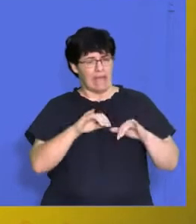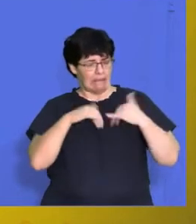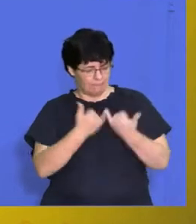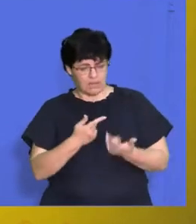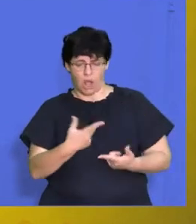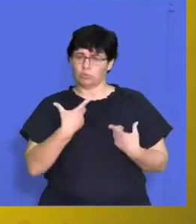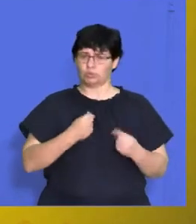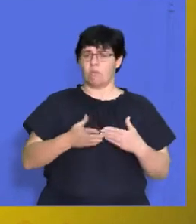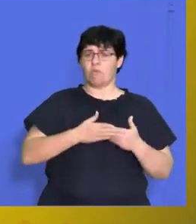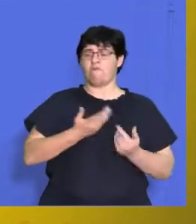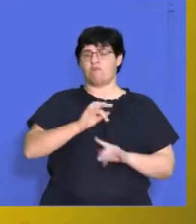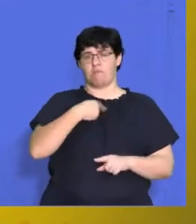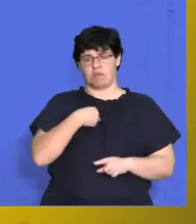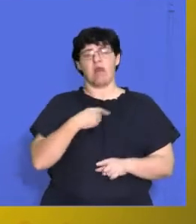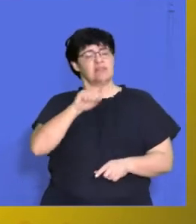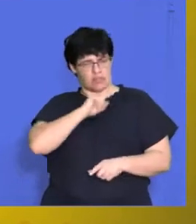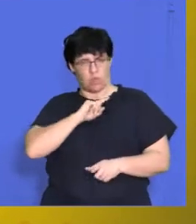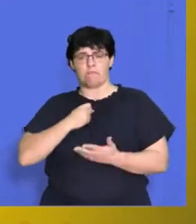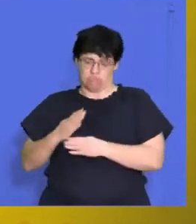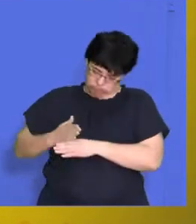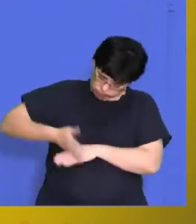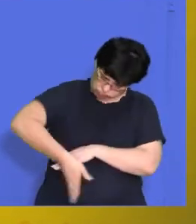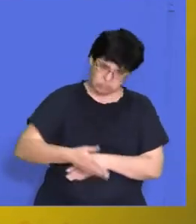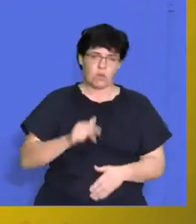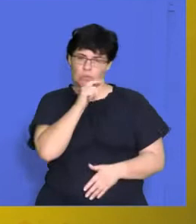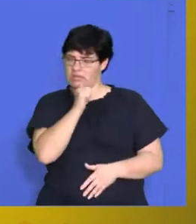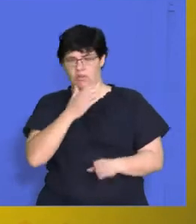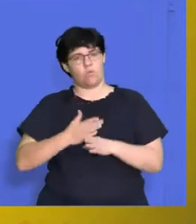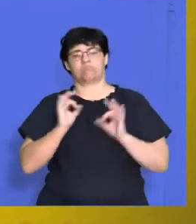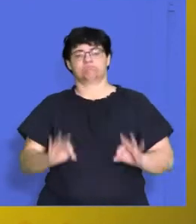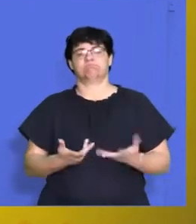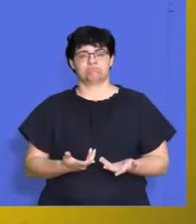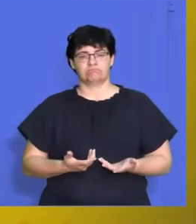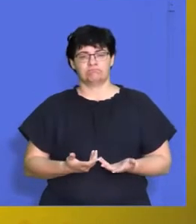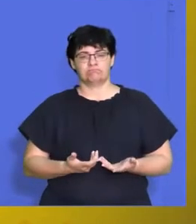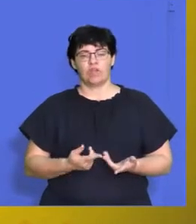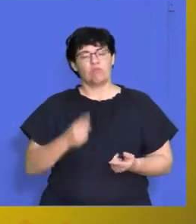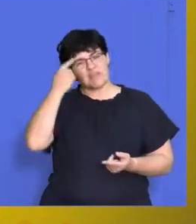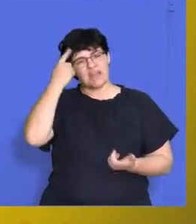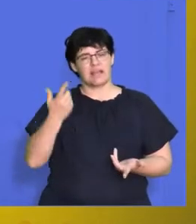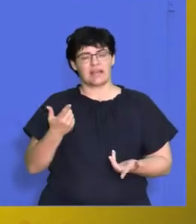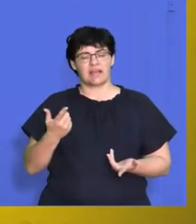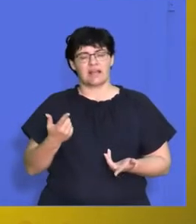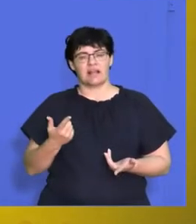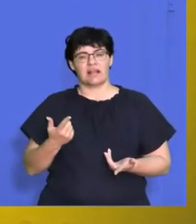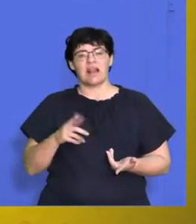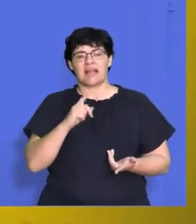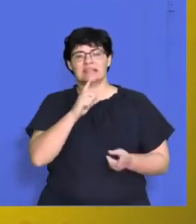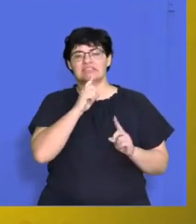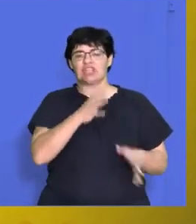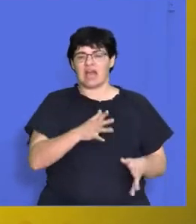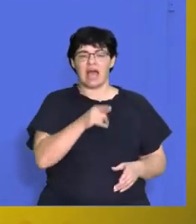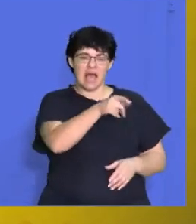extra mile for me, therefore I'll go the extra mile for the company. So think of it as those teachers that you